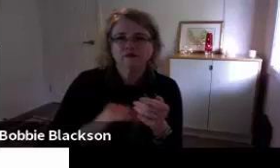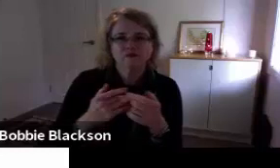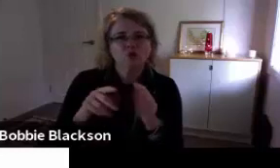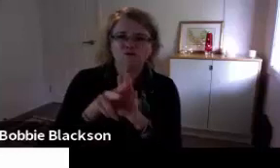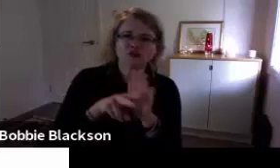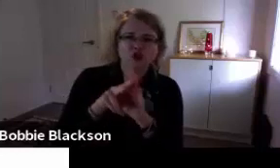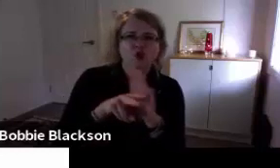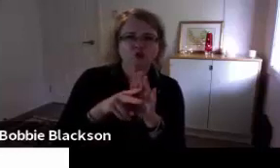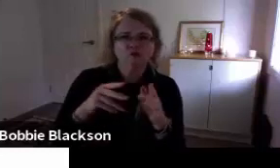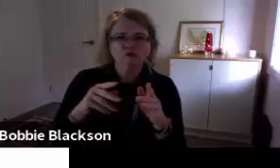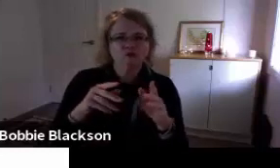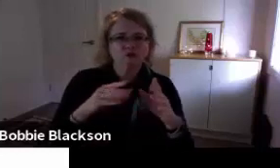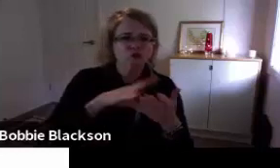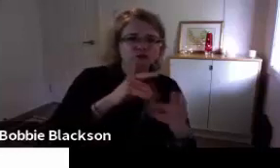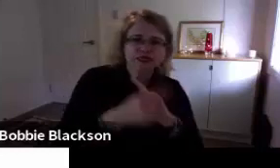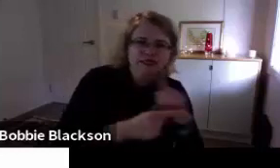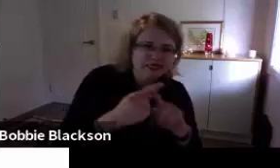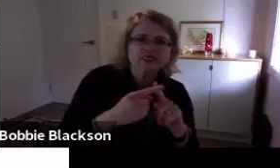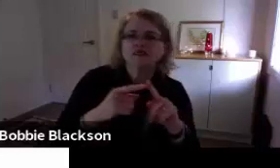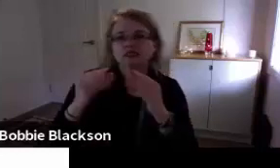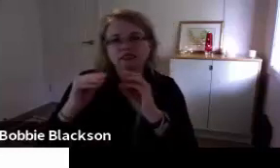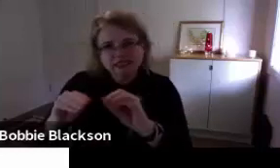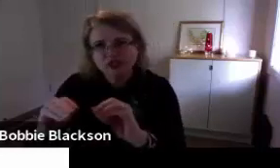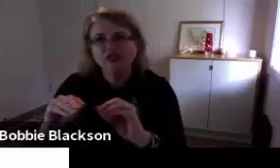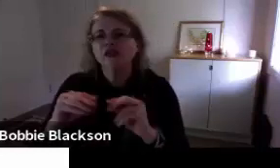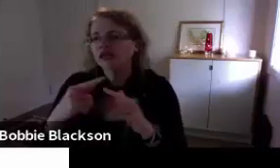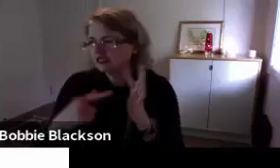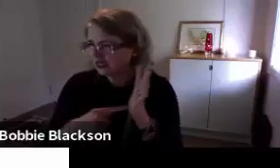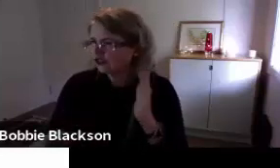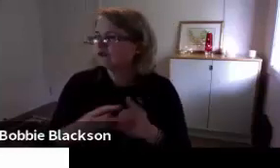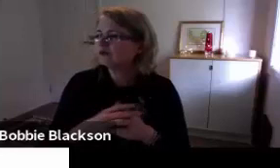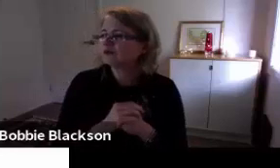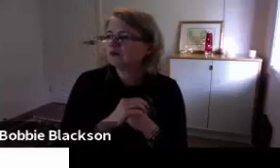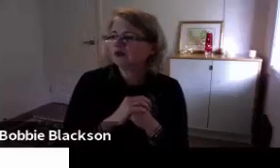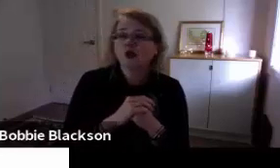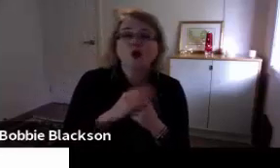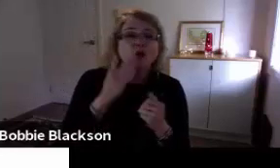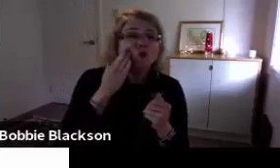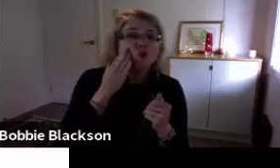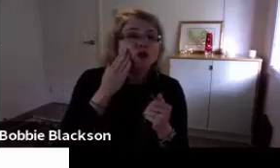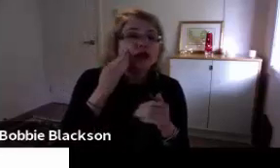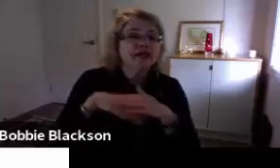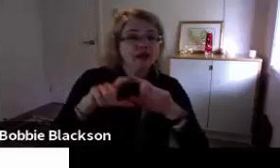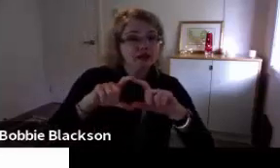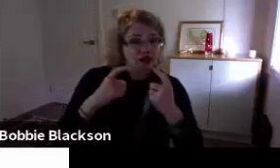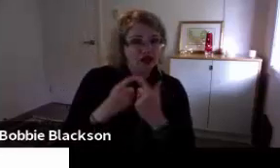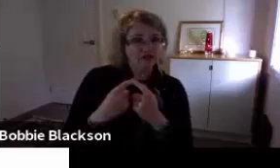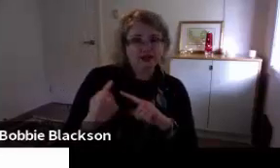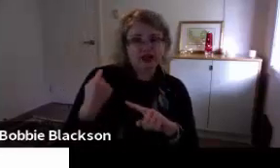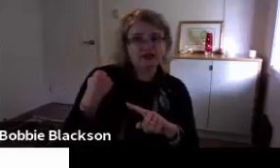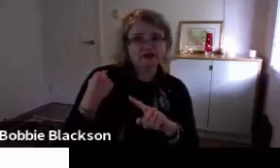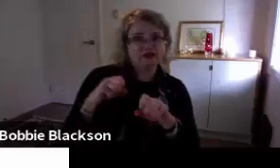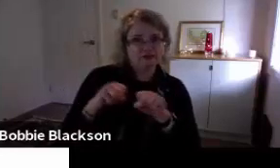for video meetings, for teaching, etc.